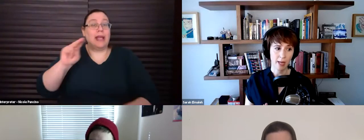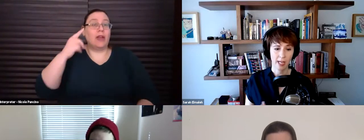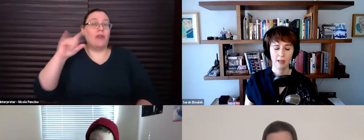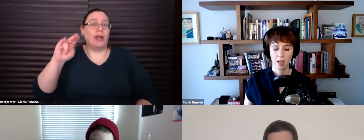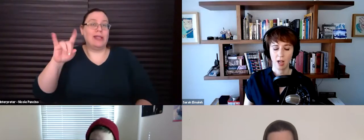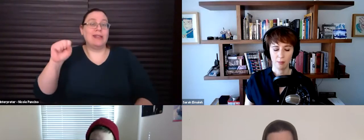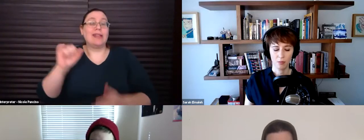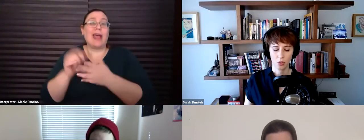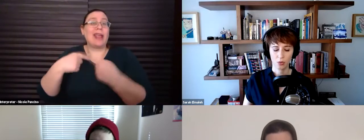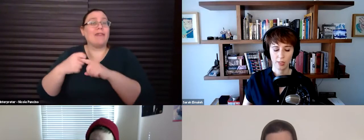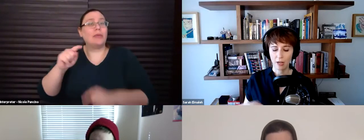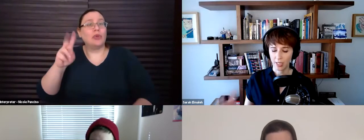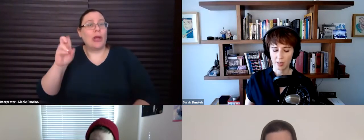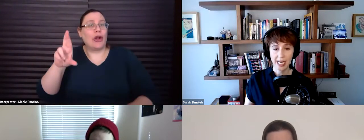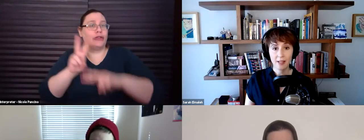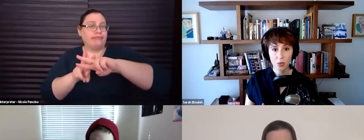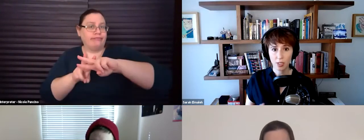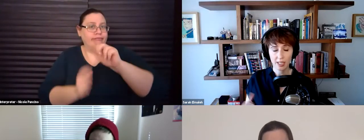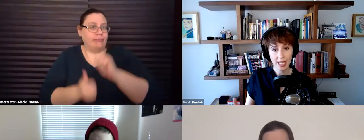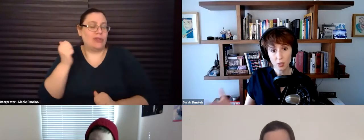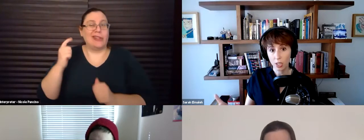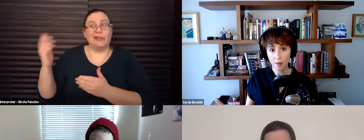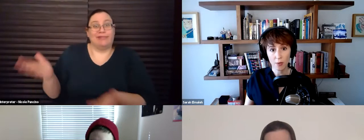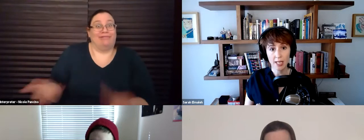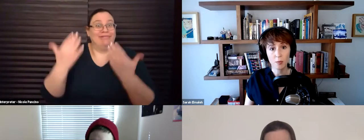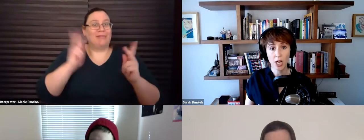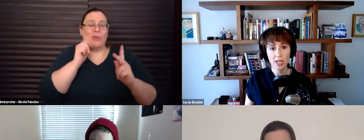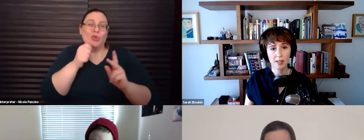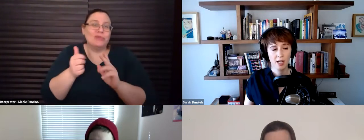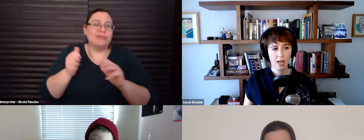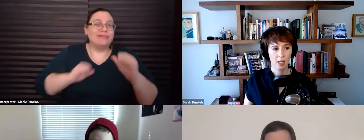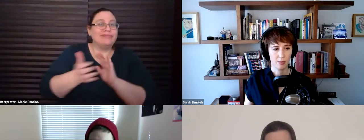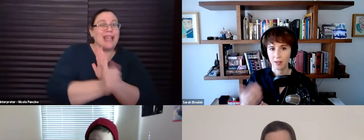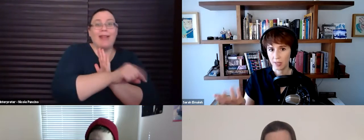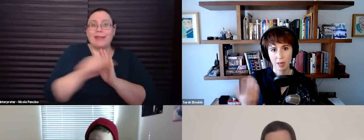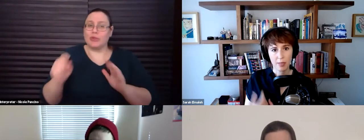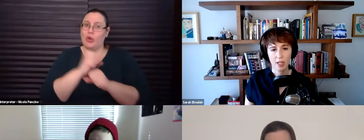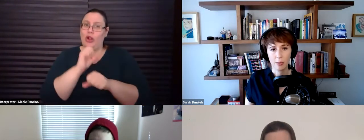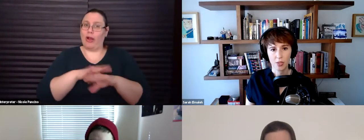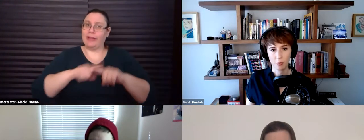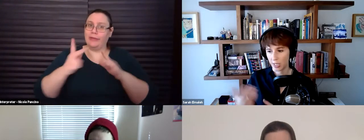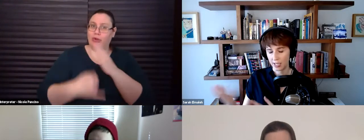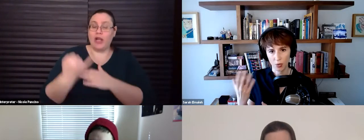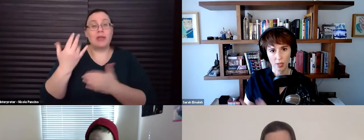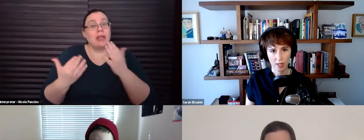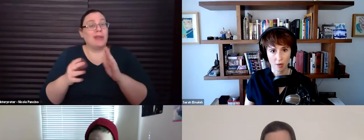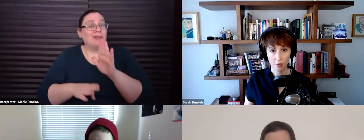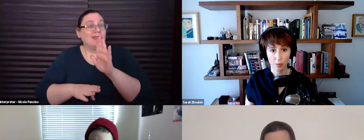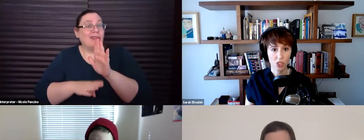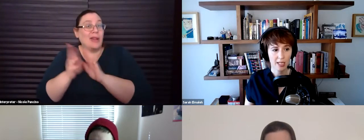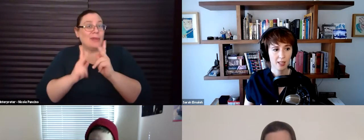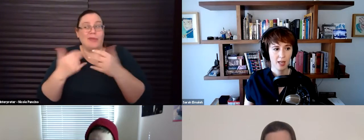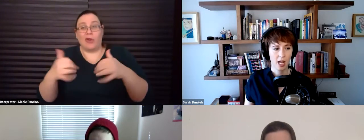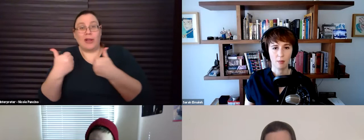campaign mainly, um, to galvanize talent who are excited to work on those kinds of projects, um, talent that maybe developers have played and whose work they